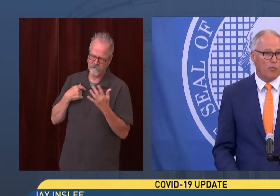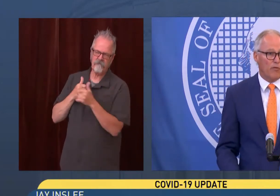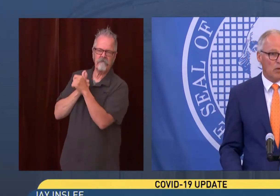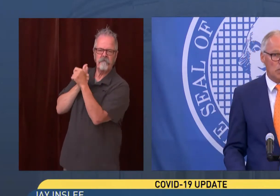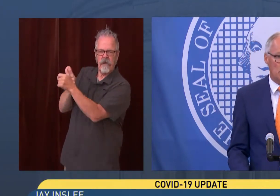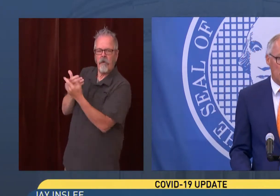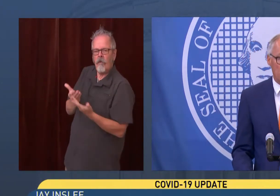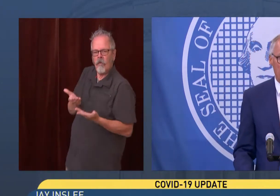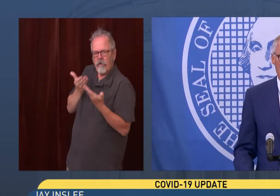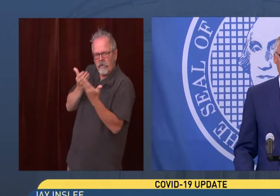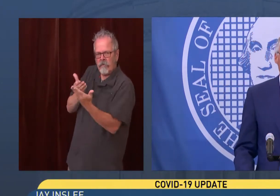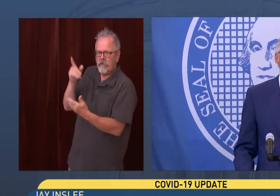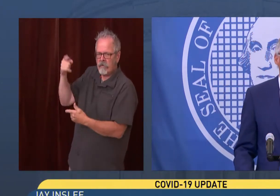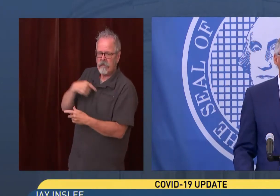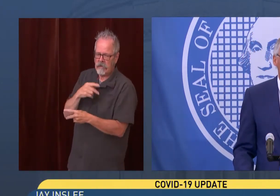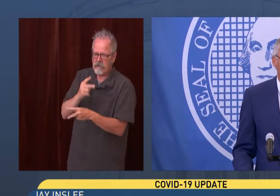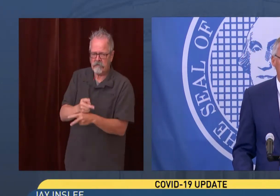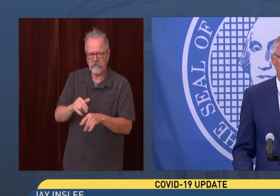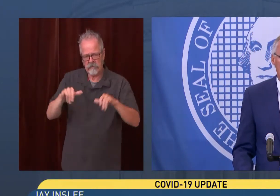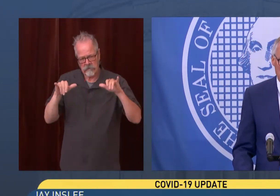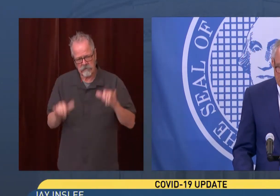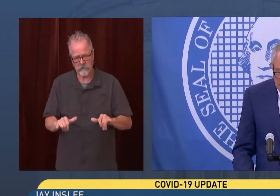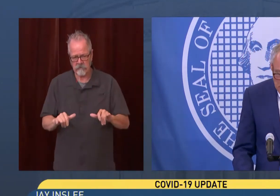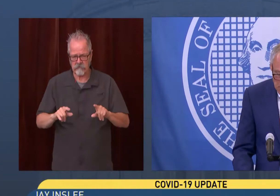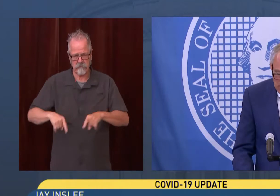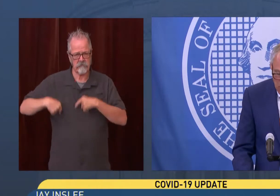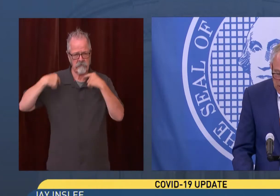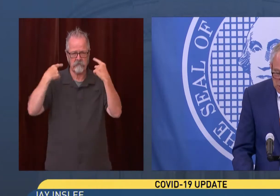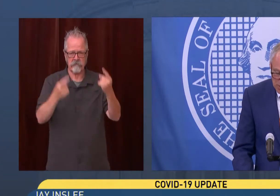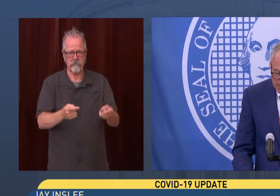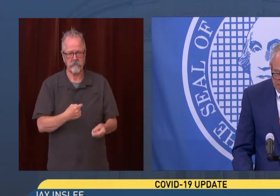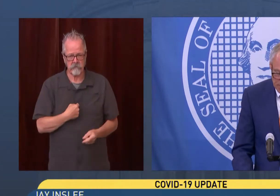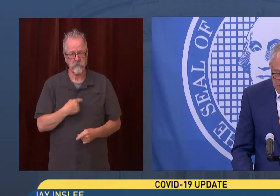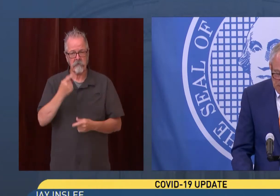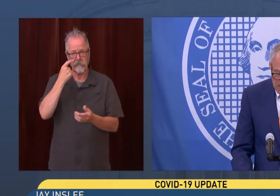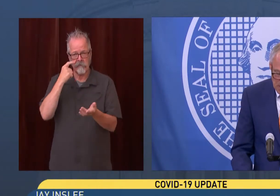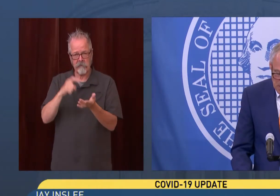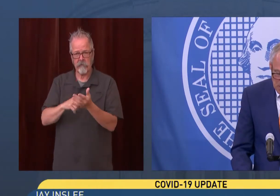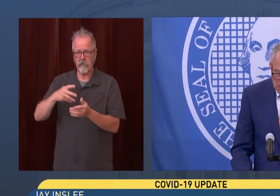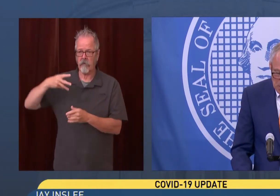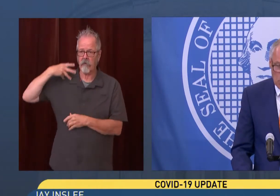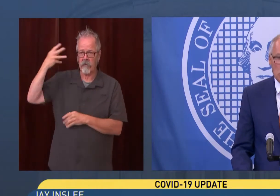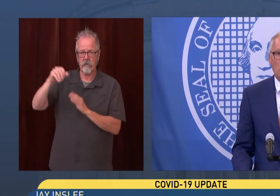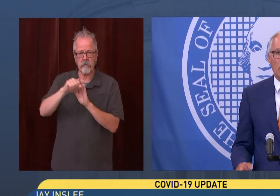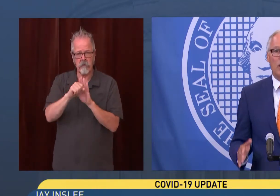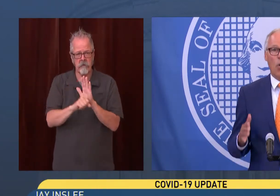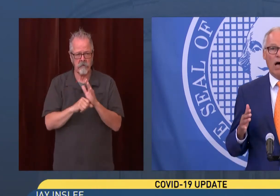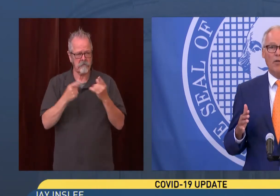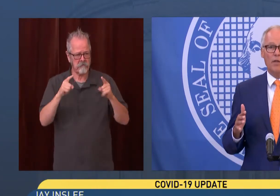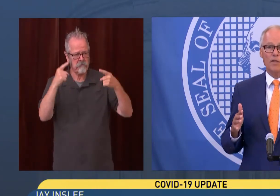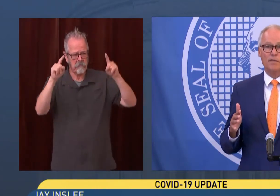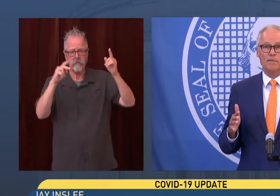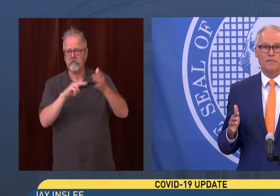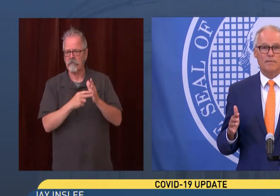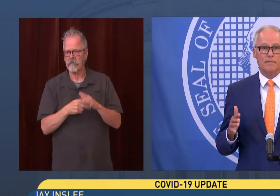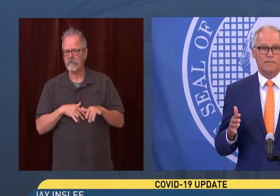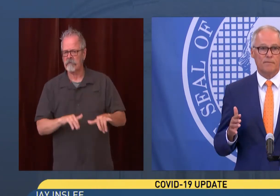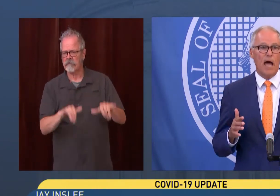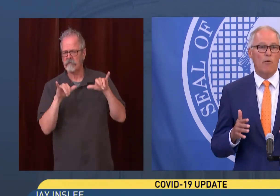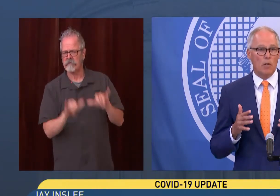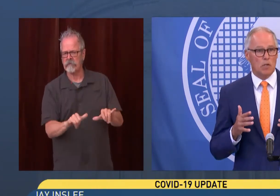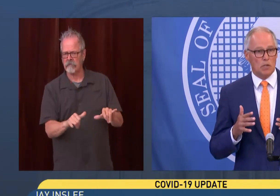of what we've previously done with success in the state of Washington. So certainly, while this